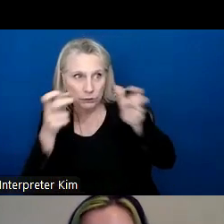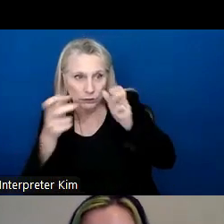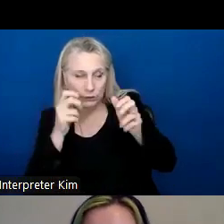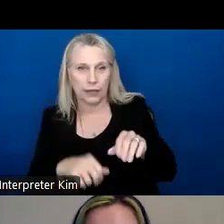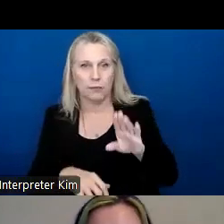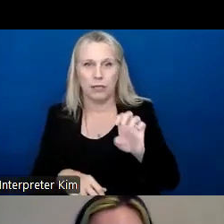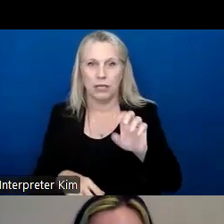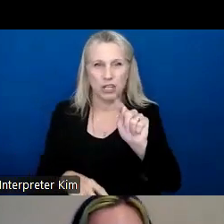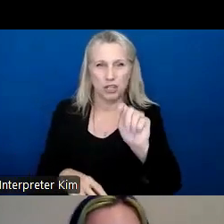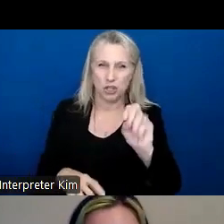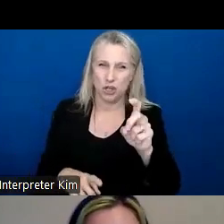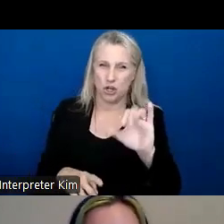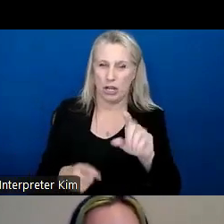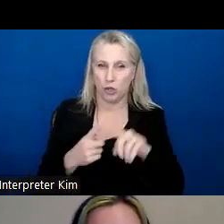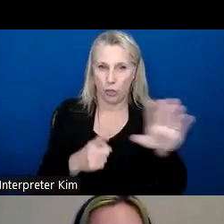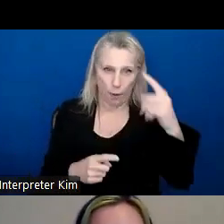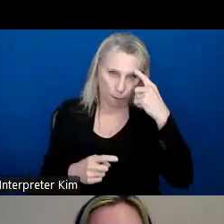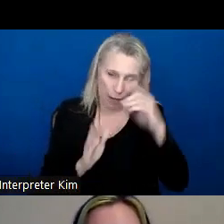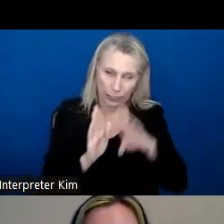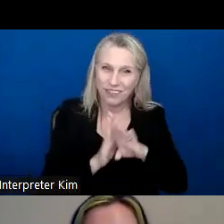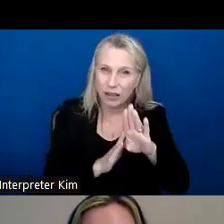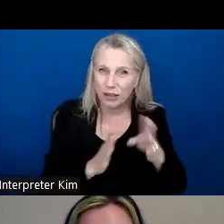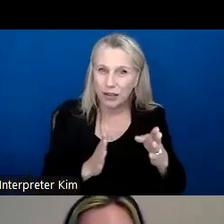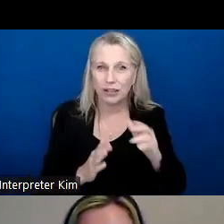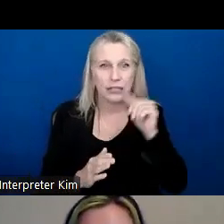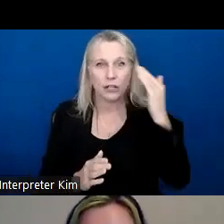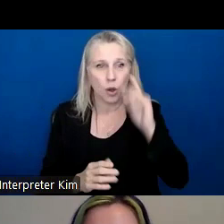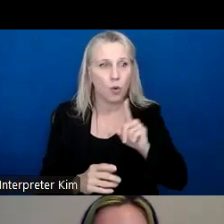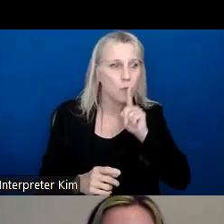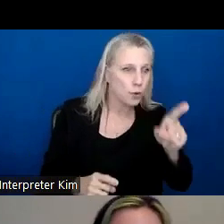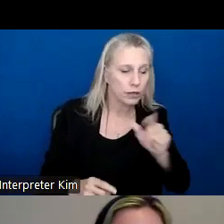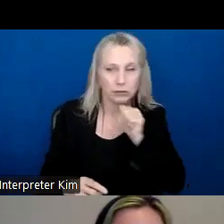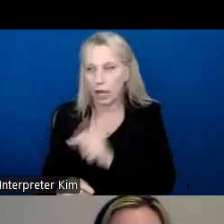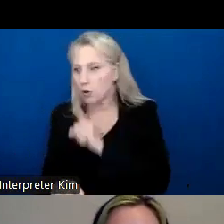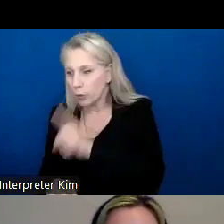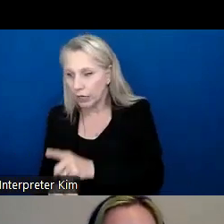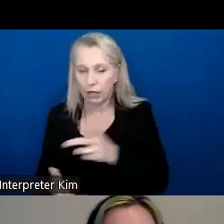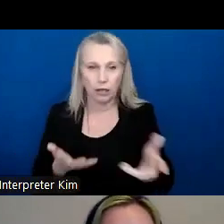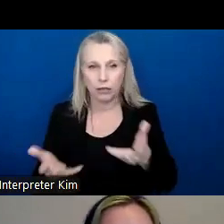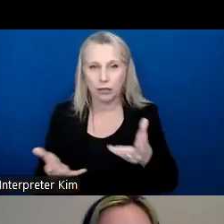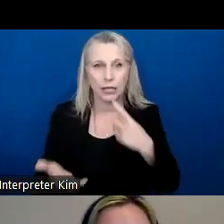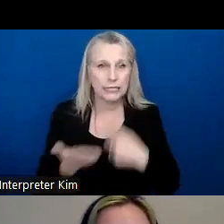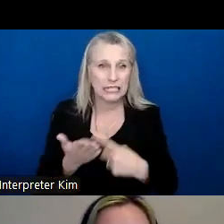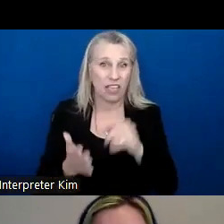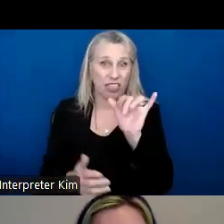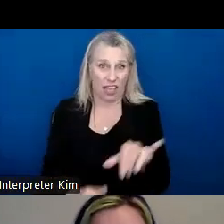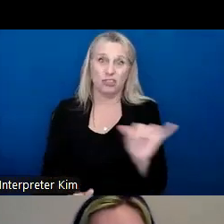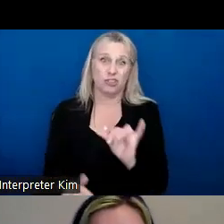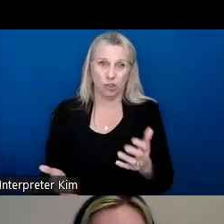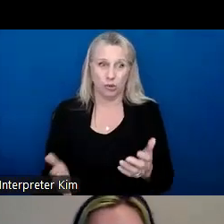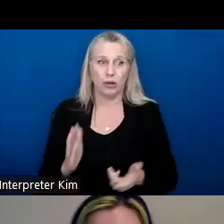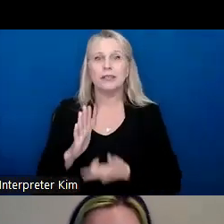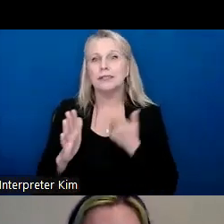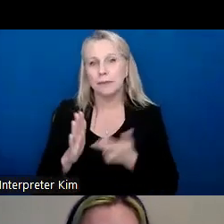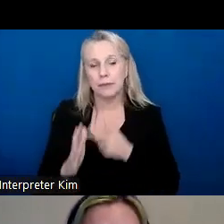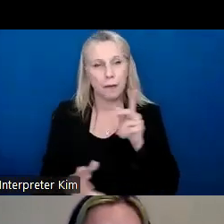to their developing brains and not knowing what's real, what's not real and talking about that too. And, you know, sometimes